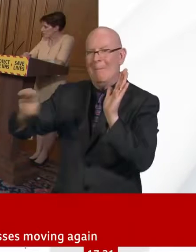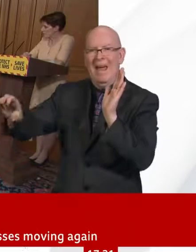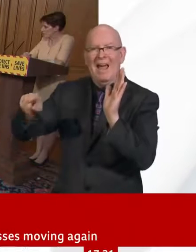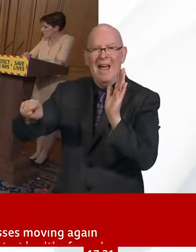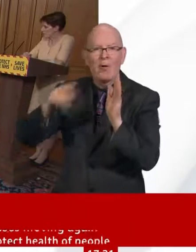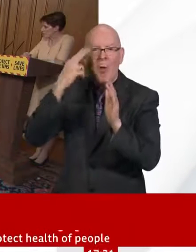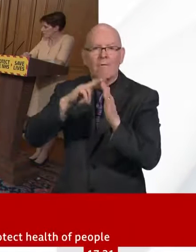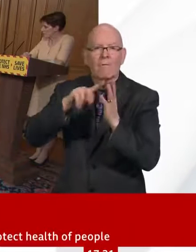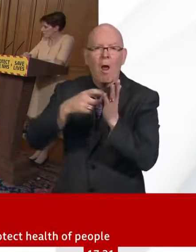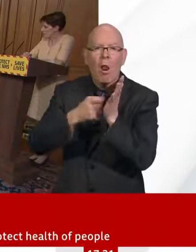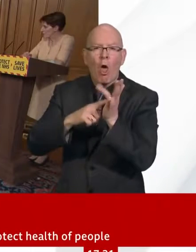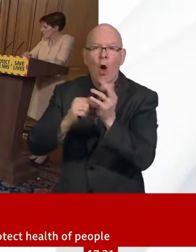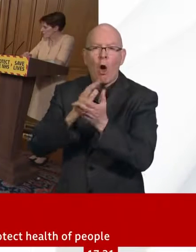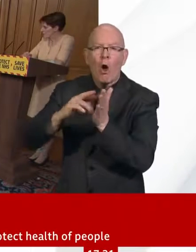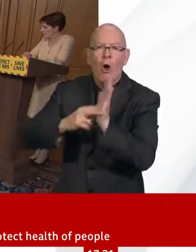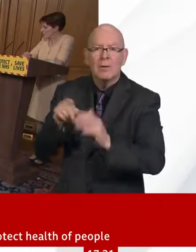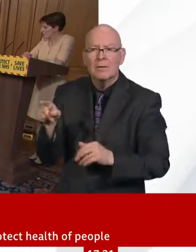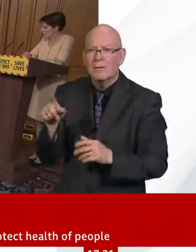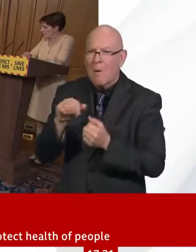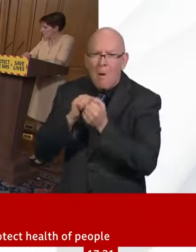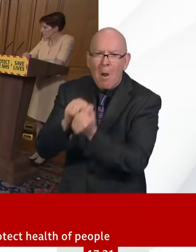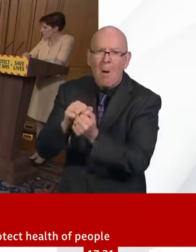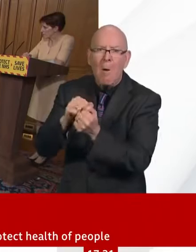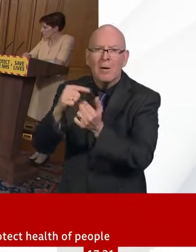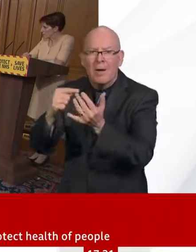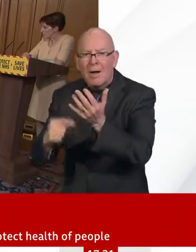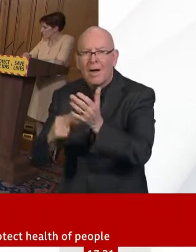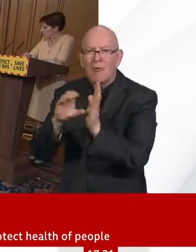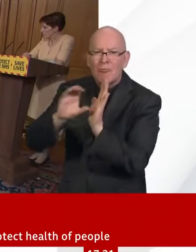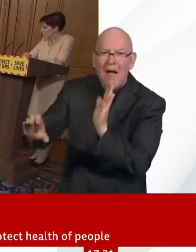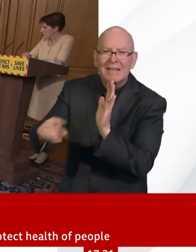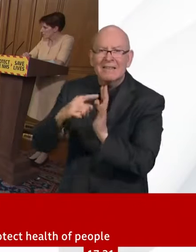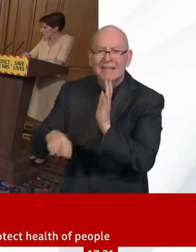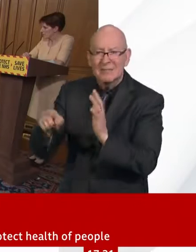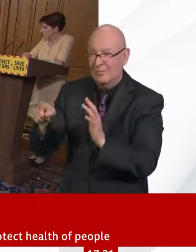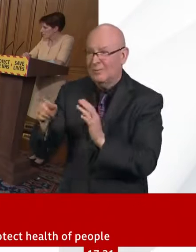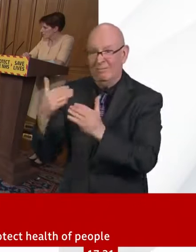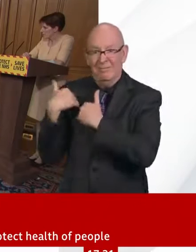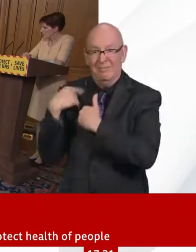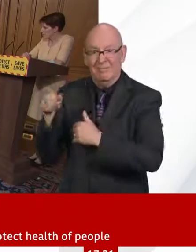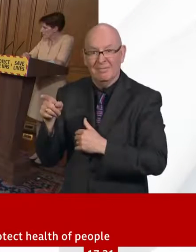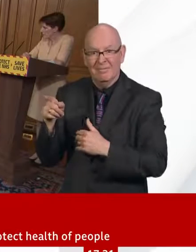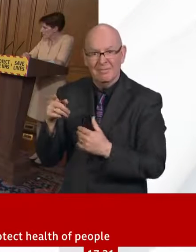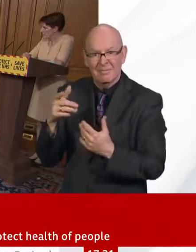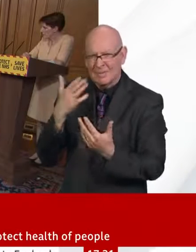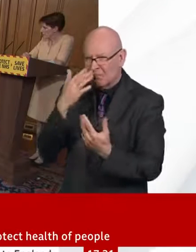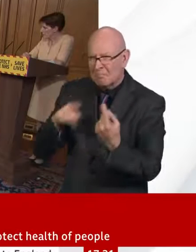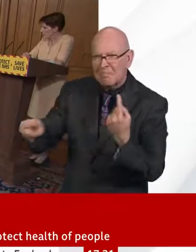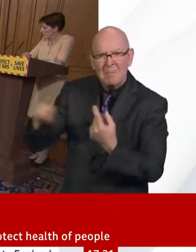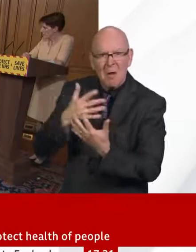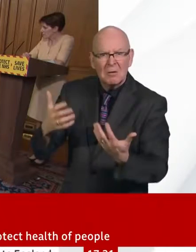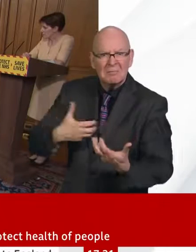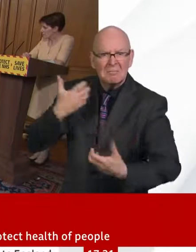happening fast enough. The money's not getting out the door fast enough. Payday for a lot of companies is coming up on April 25th, after which